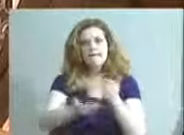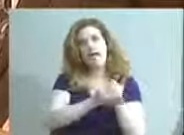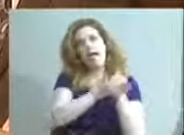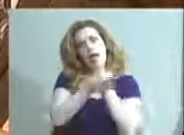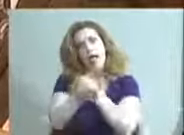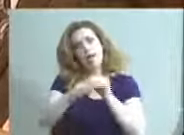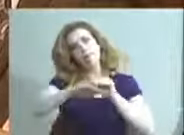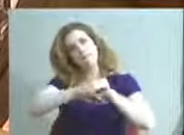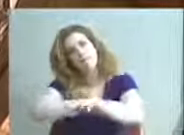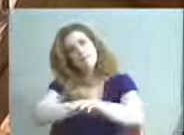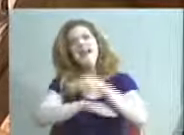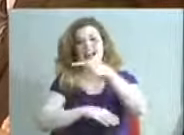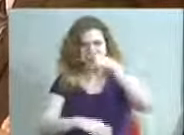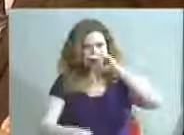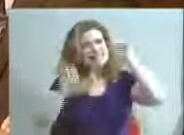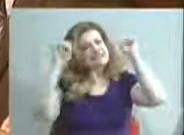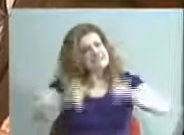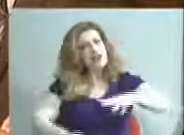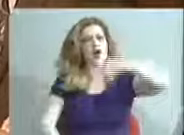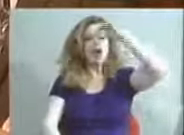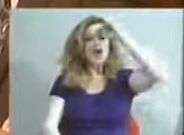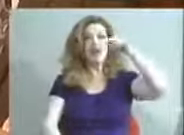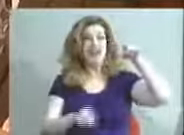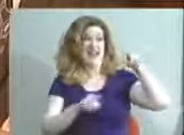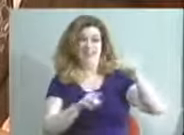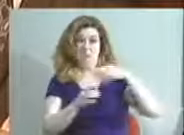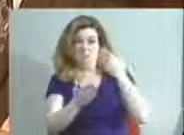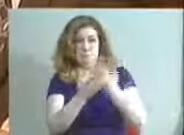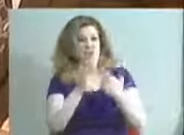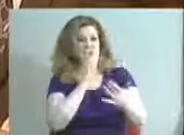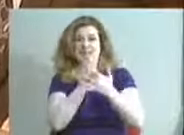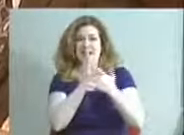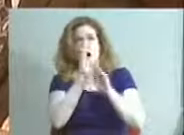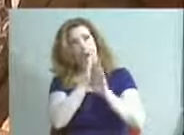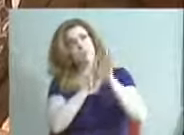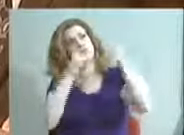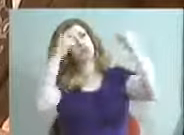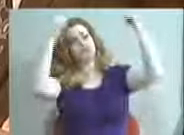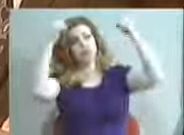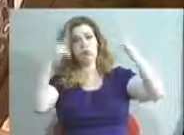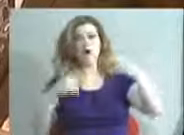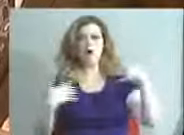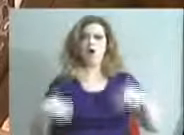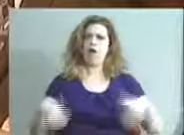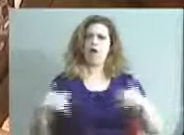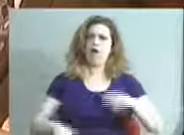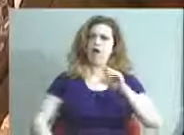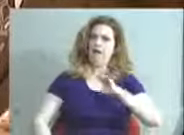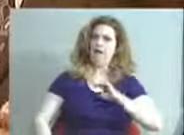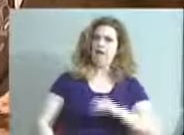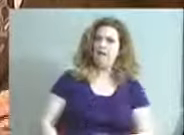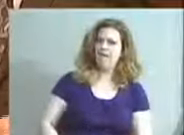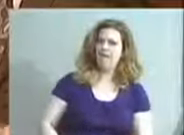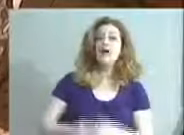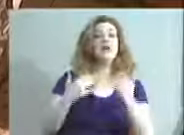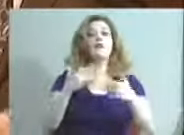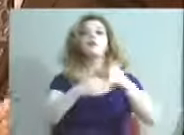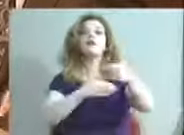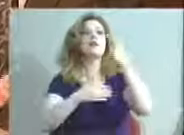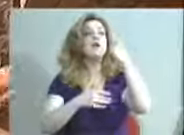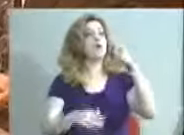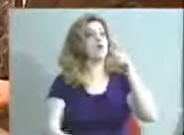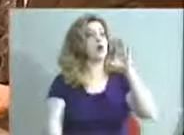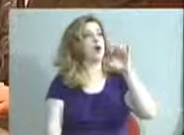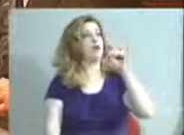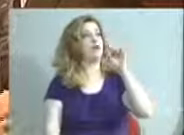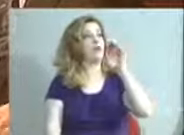kids can learn. In the case with these kids, they are technology entrepreneurs. That's pretty cool. Now, what's next for cradle